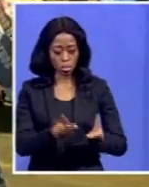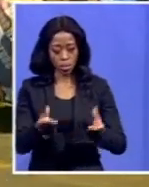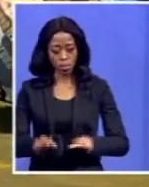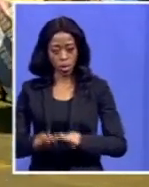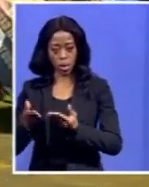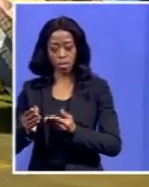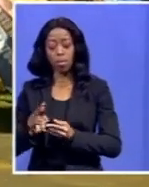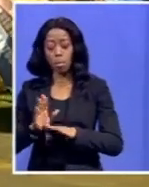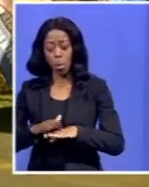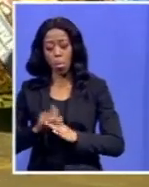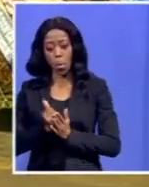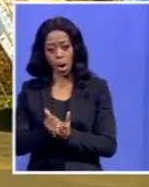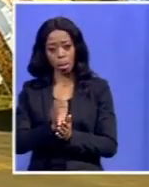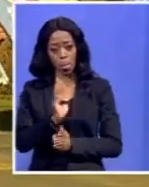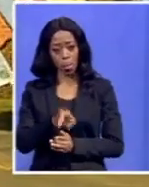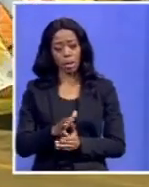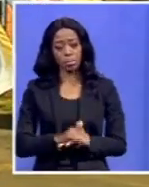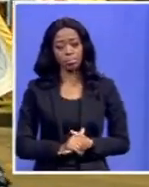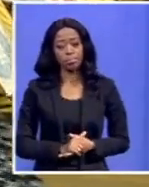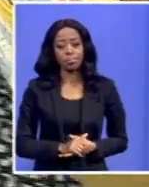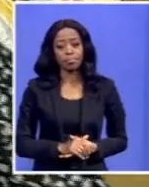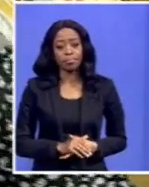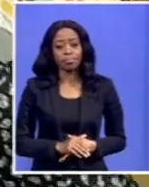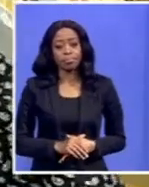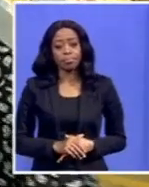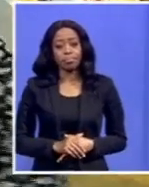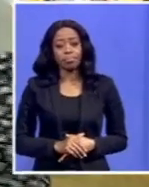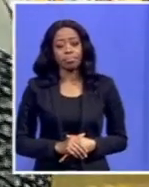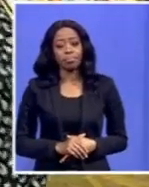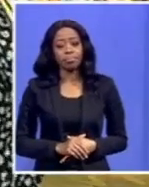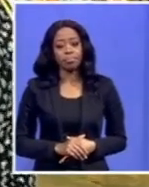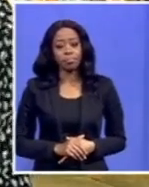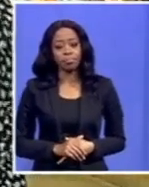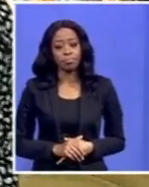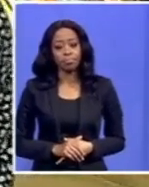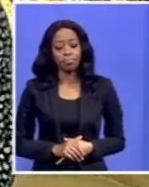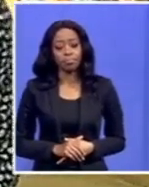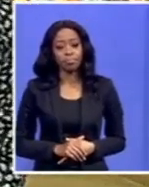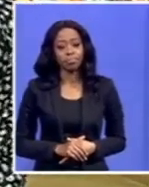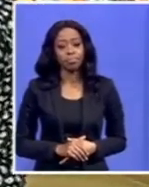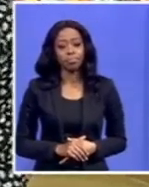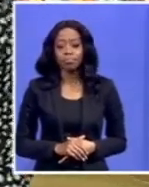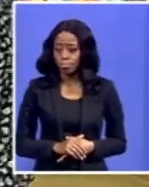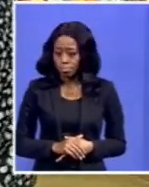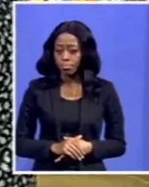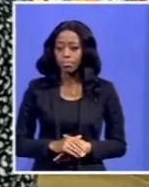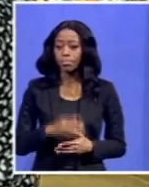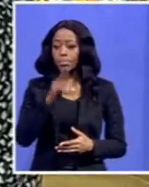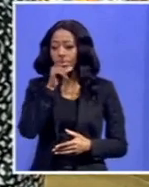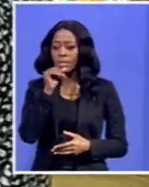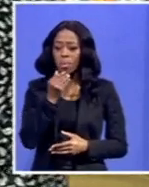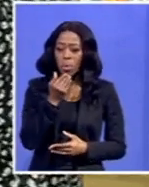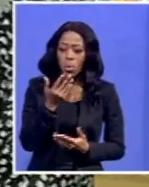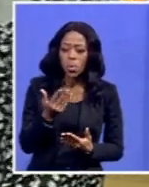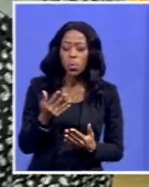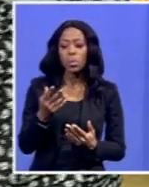of assistance. So he's going to introduce himself because we've just got him now. Sir, if I may please have your full names and